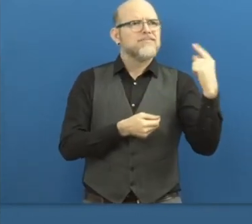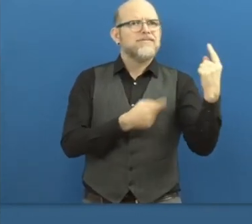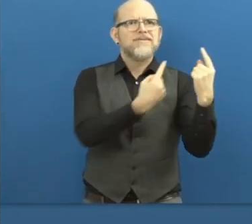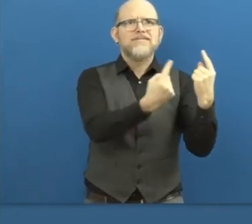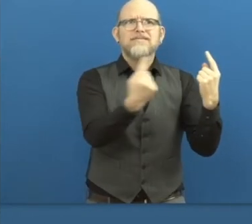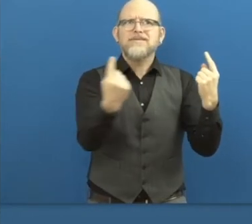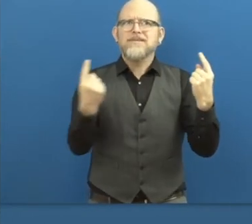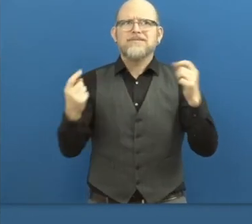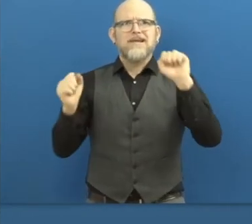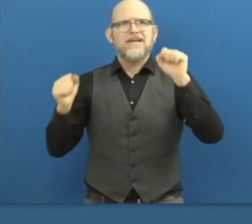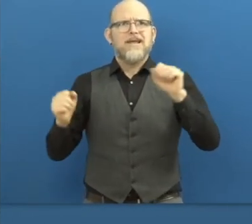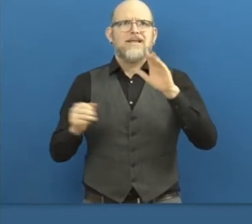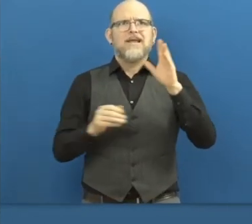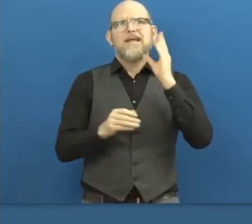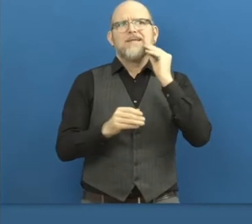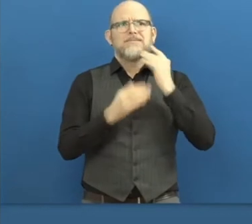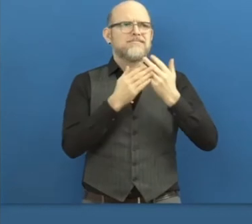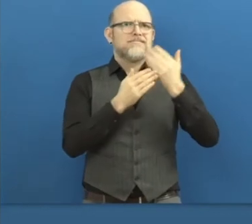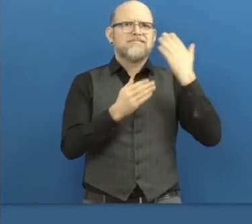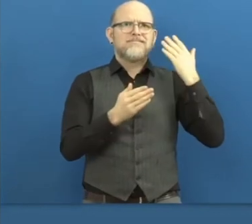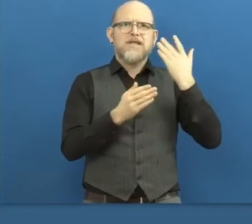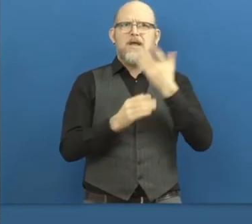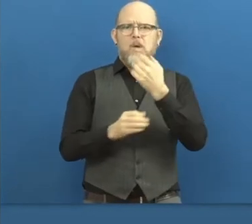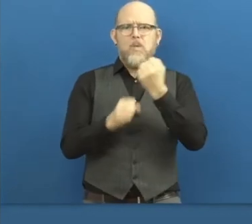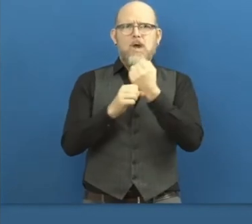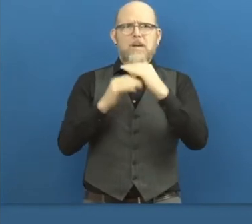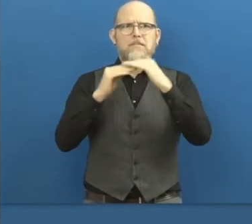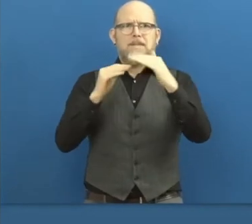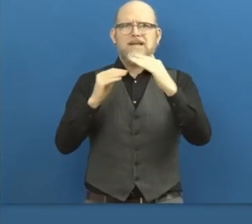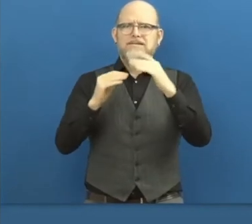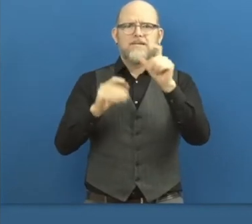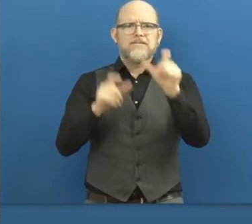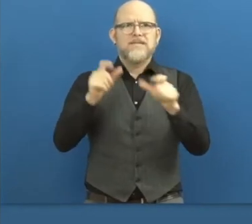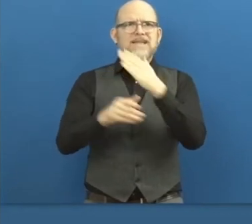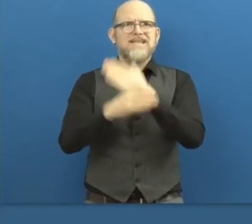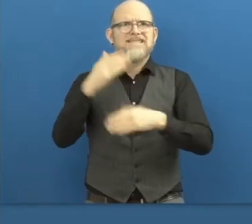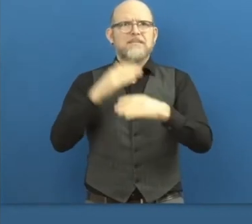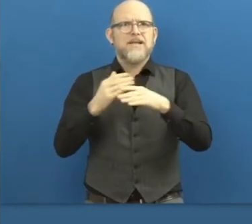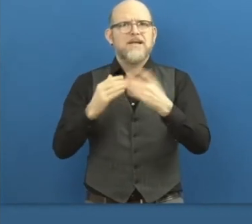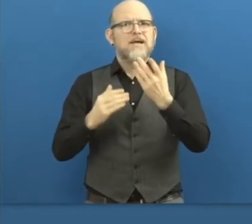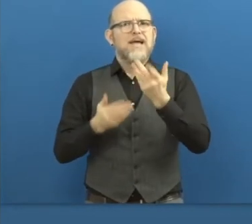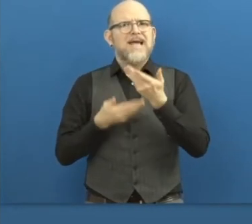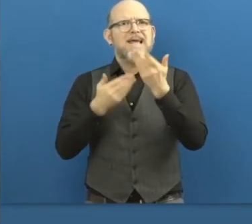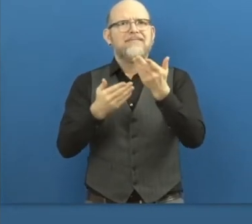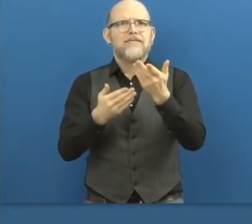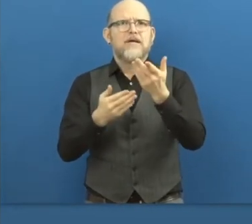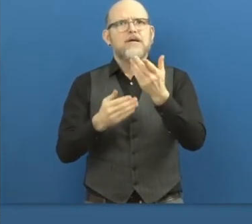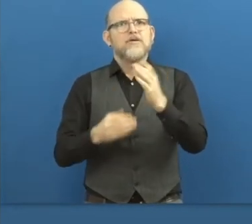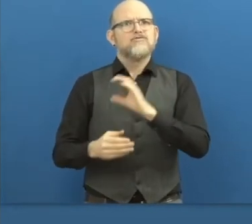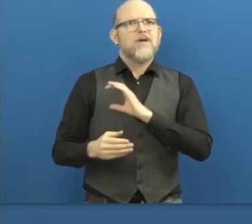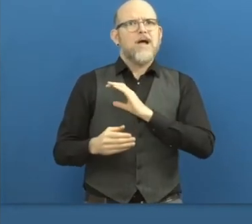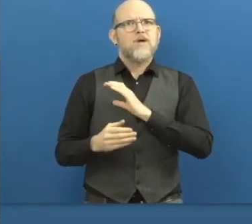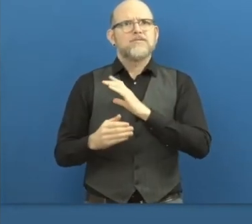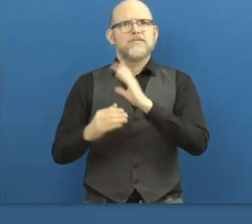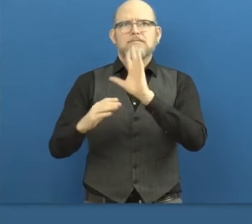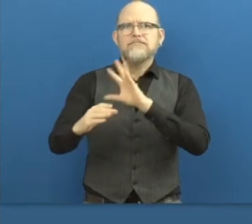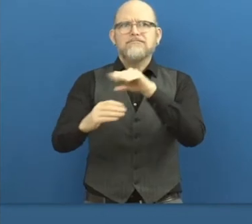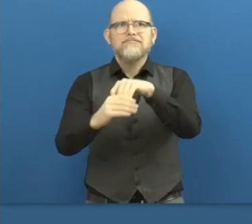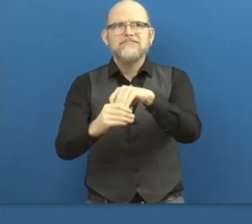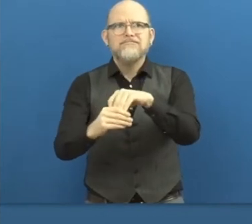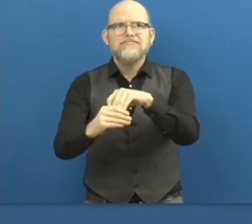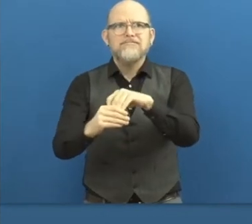to enhance the life chances, the employment prospects of people with disabilities by enabling employers through job boards